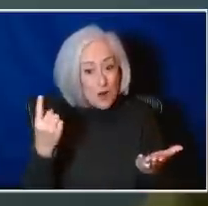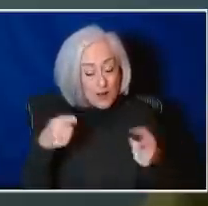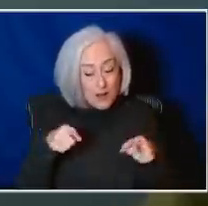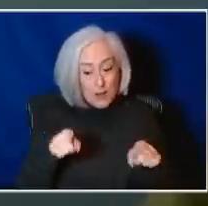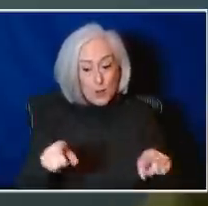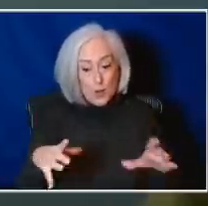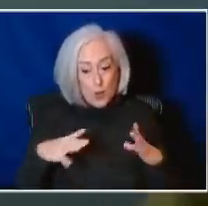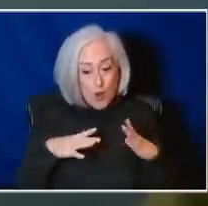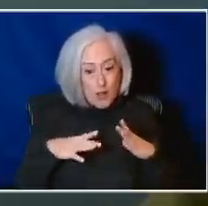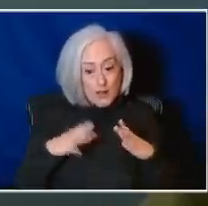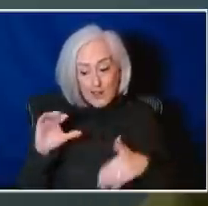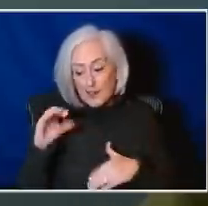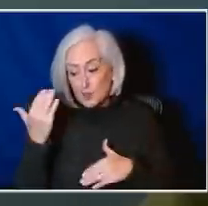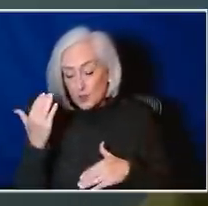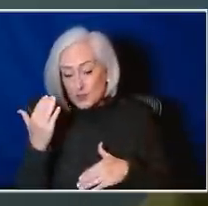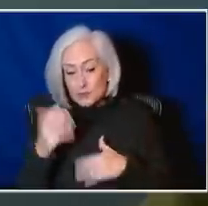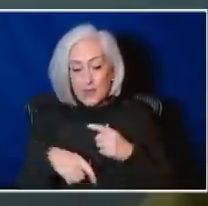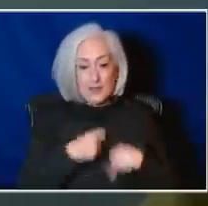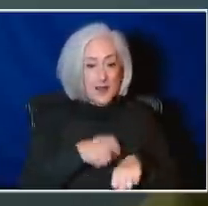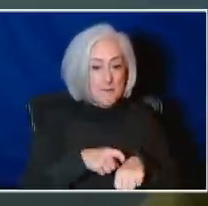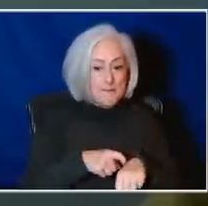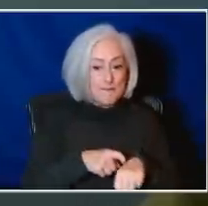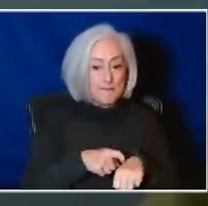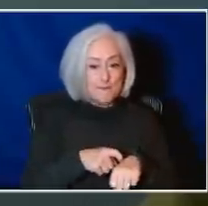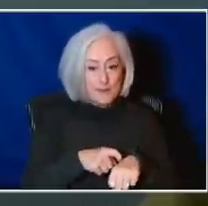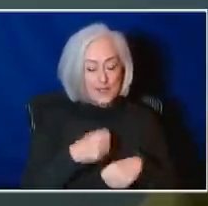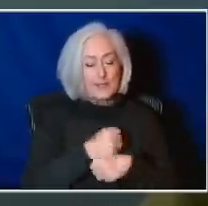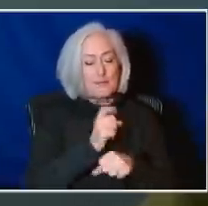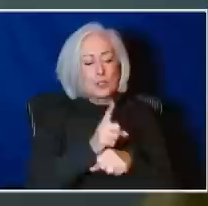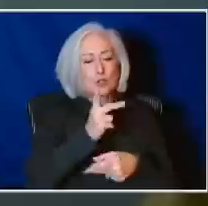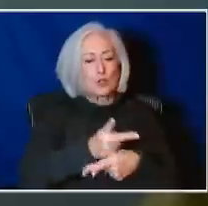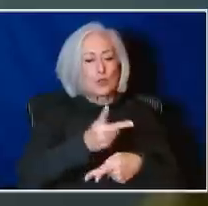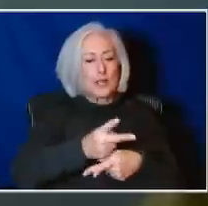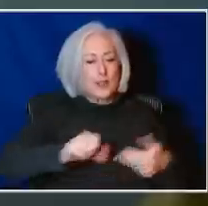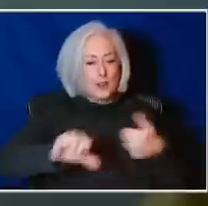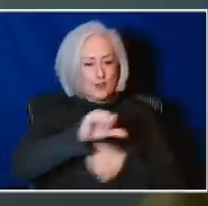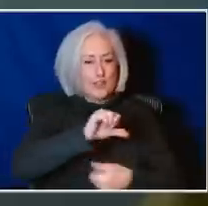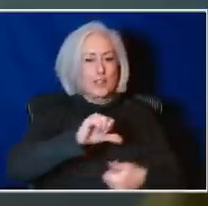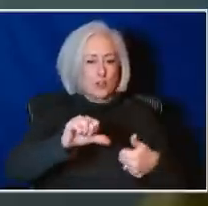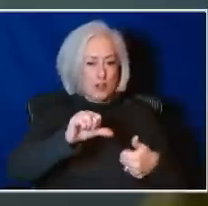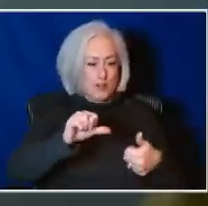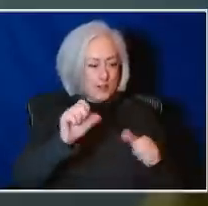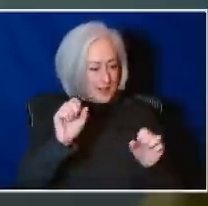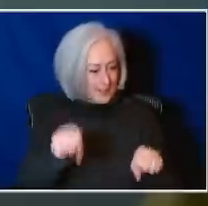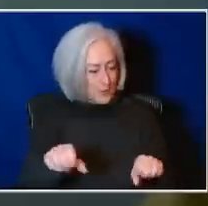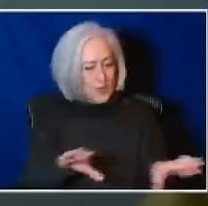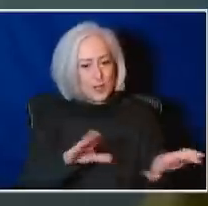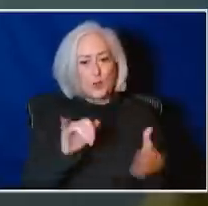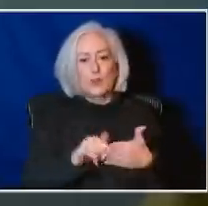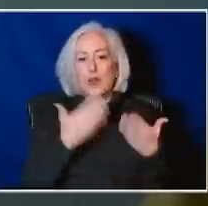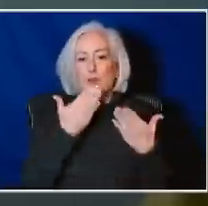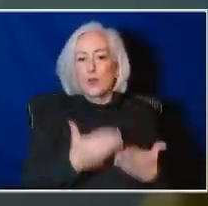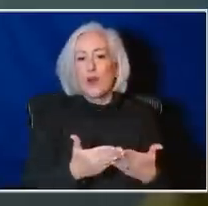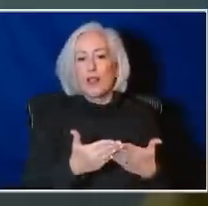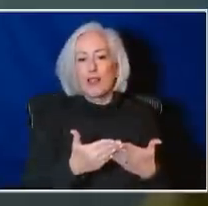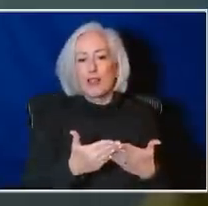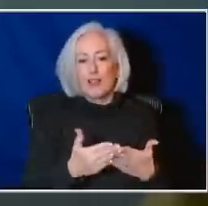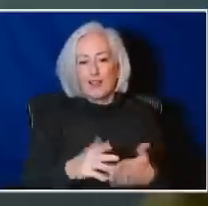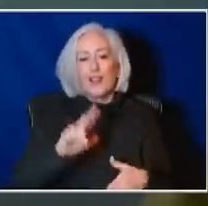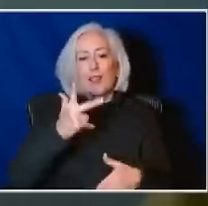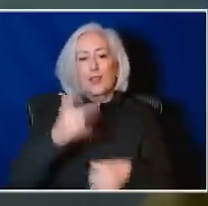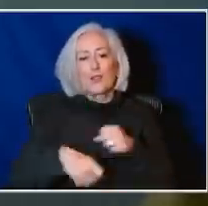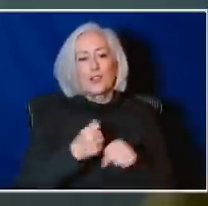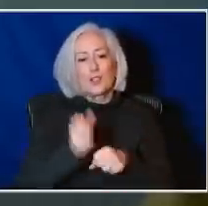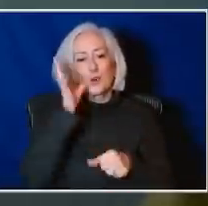this season is to make sure that we take care of each other. If we could do that well, we'll get through round three just five. Well